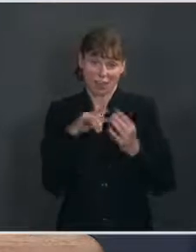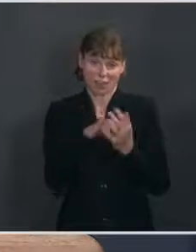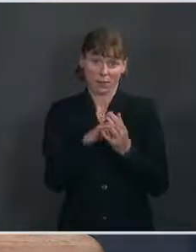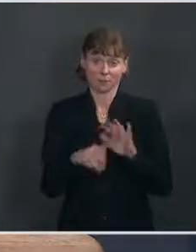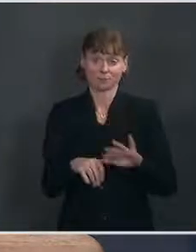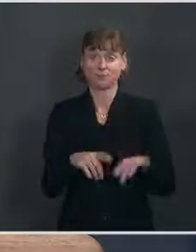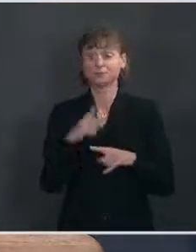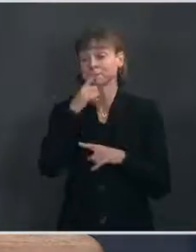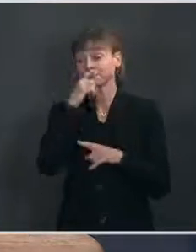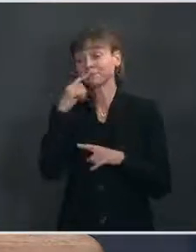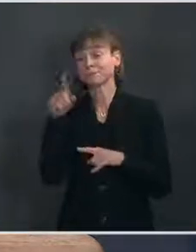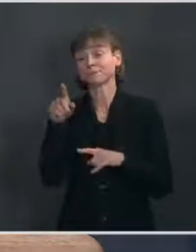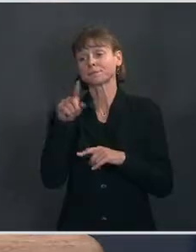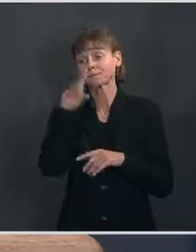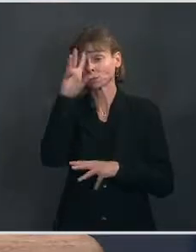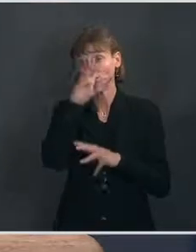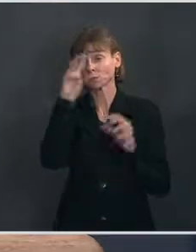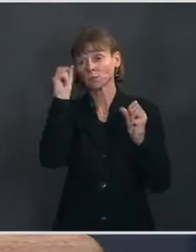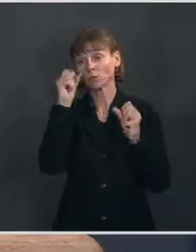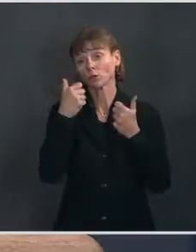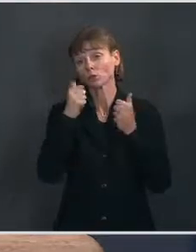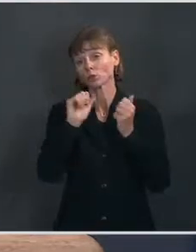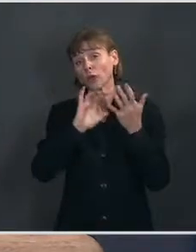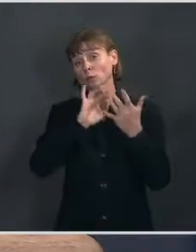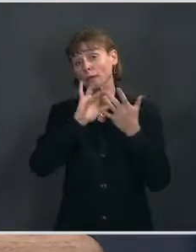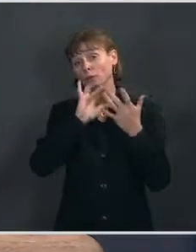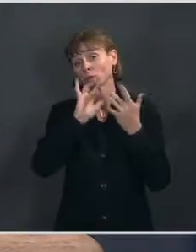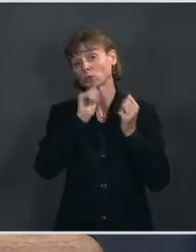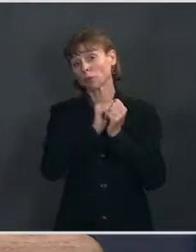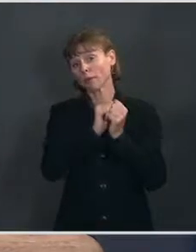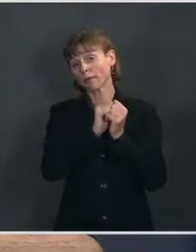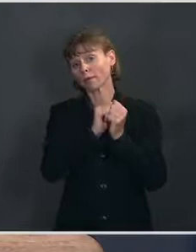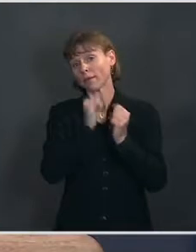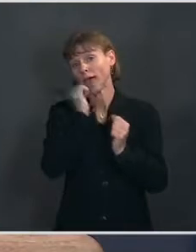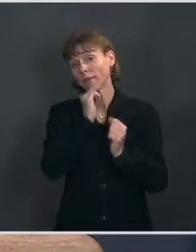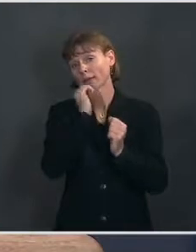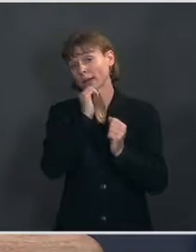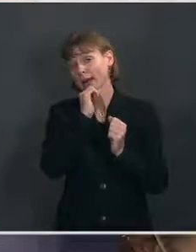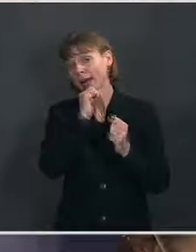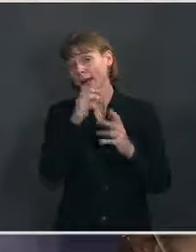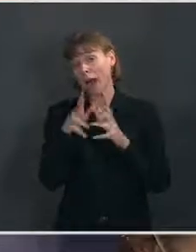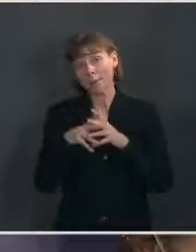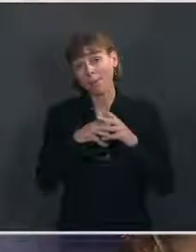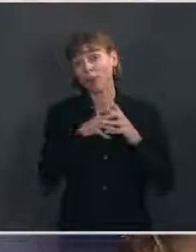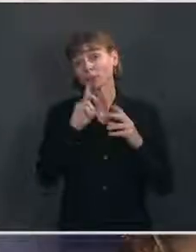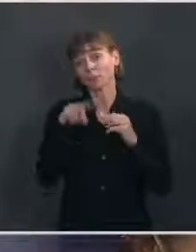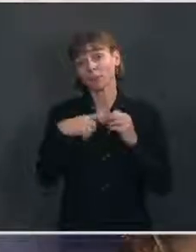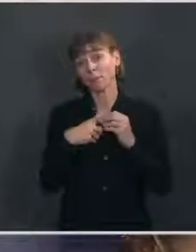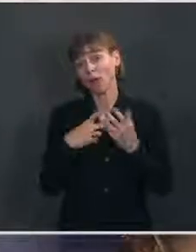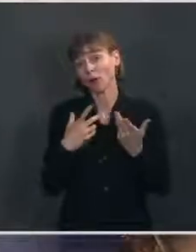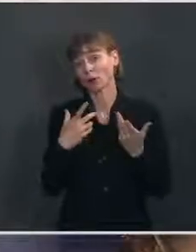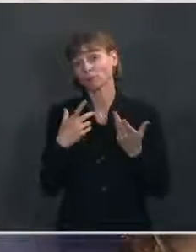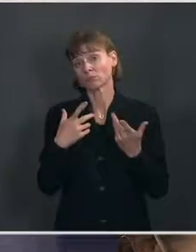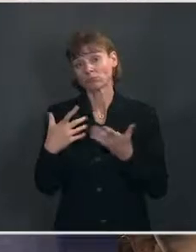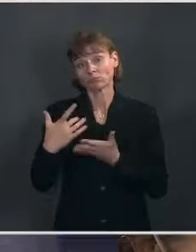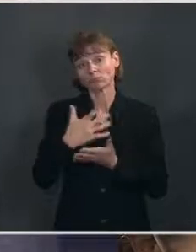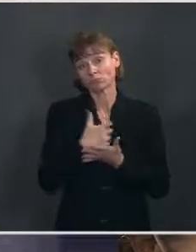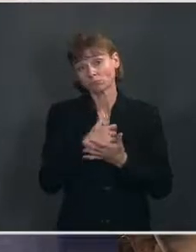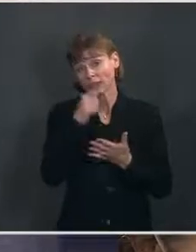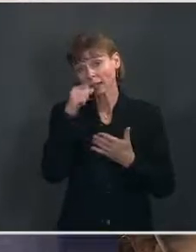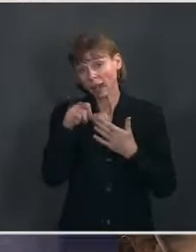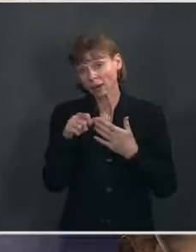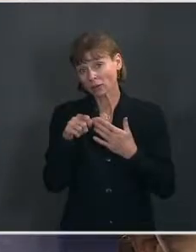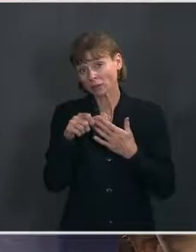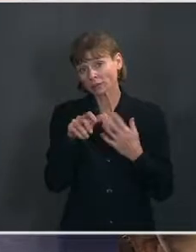President is trying to keep in touch with basic, everyday Americans, such as getting a sampling of letters that are sent to him, as some past